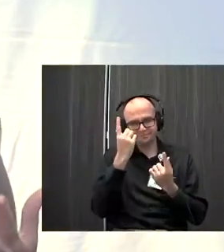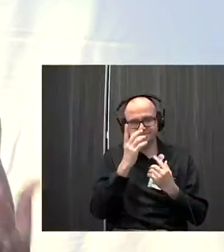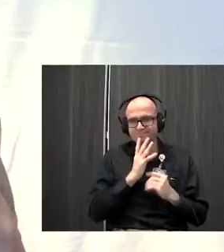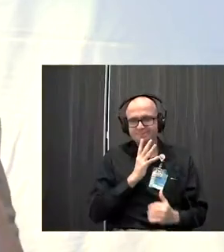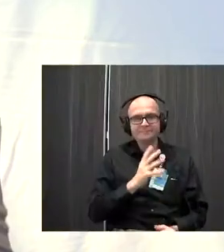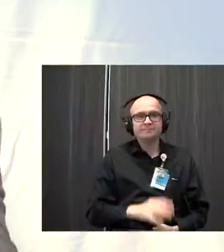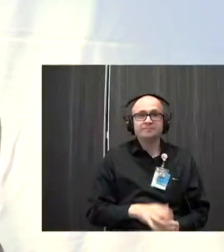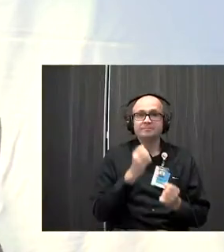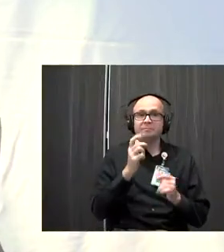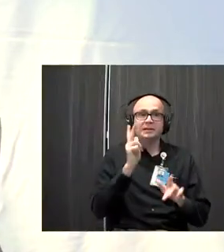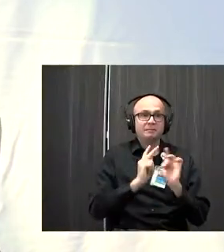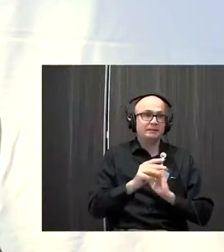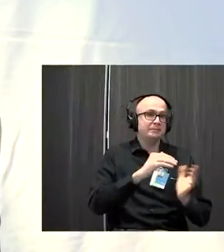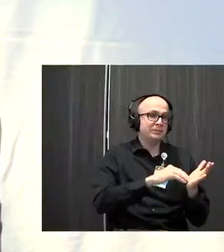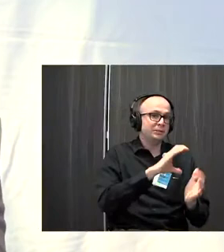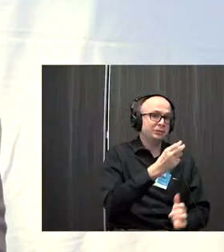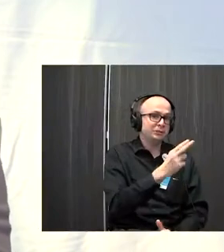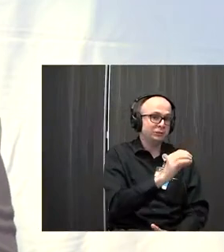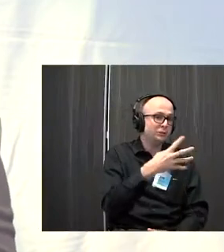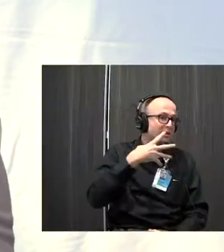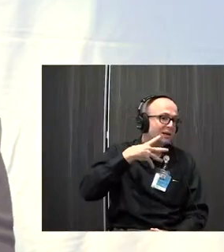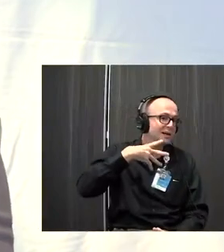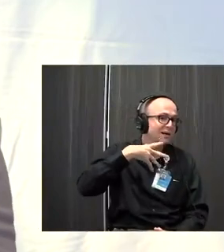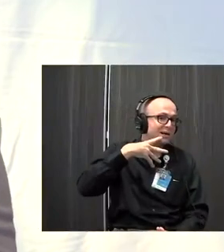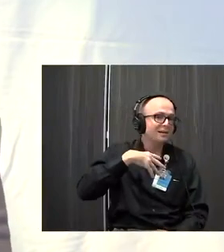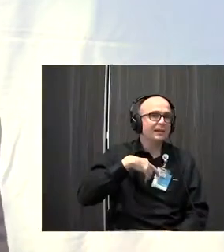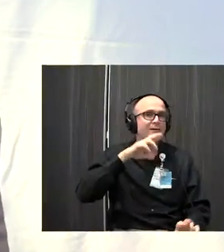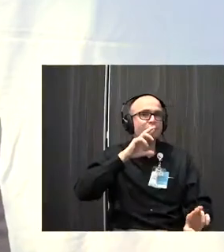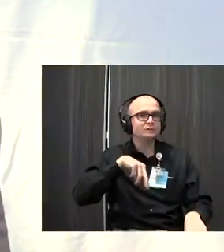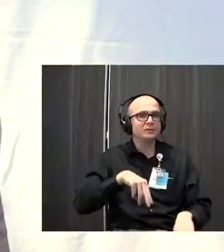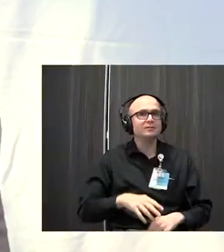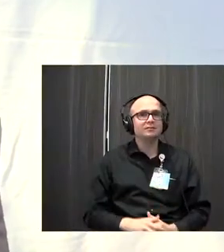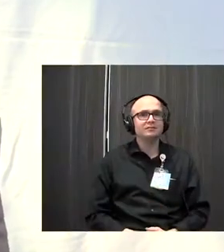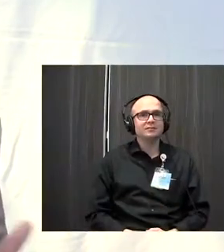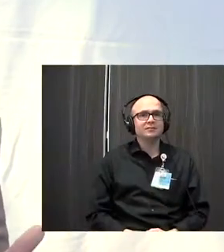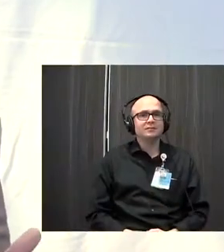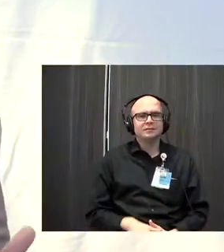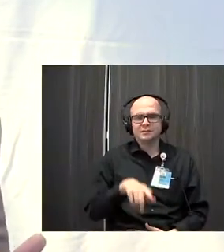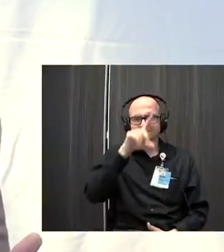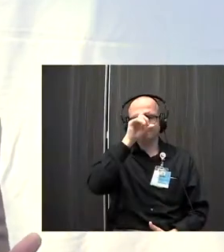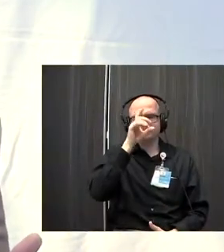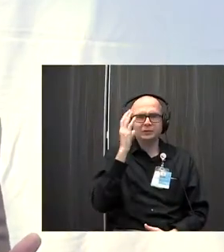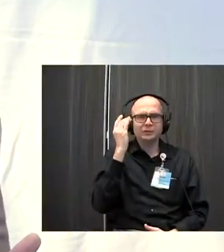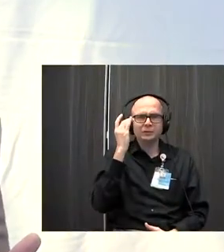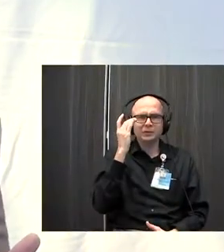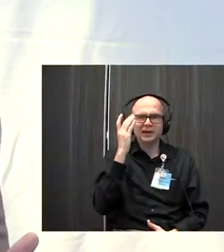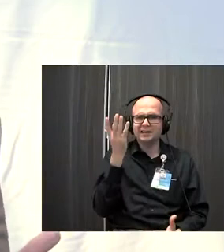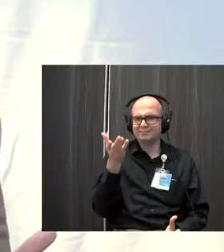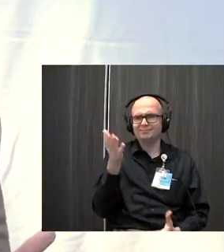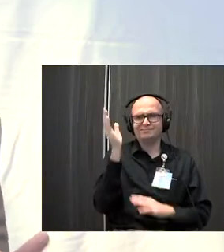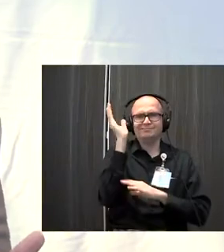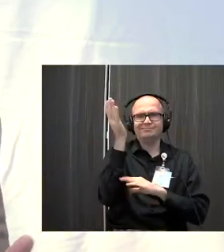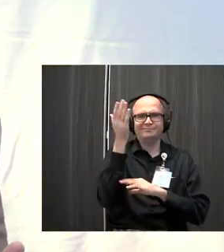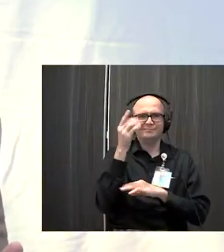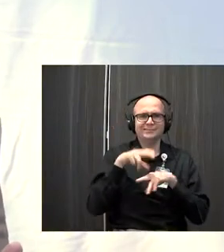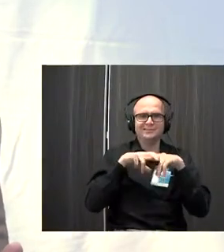people, Dr. Chu, will salivate or they'll have kind of a response. And the question is, why would I bring this here today? Why